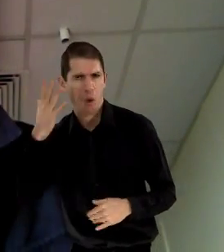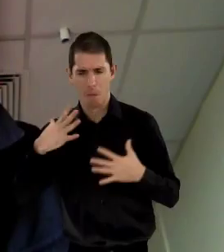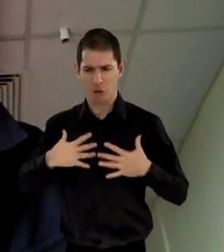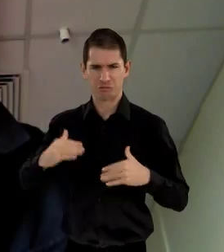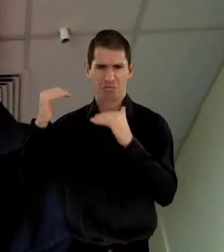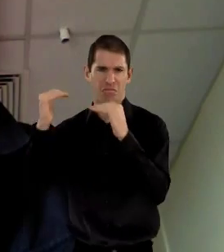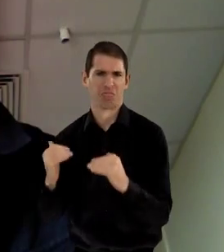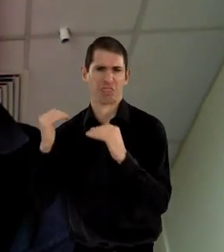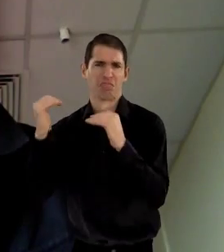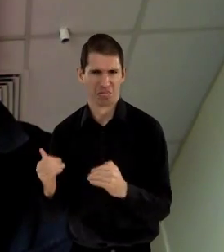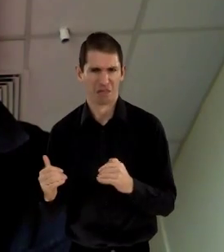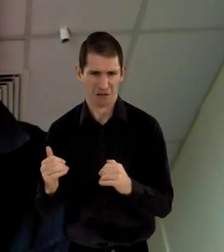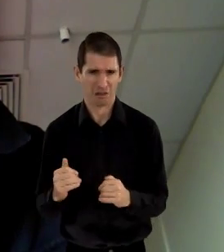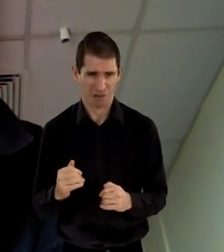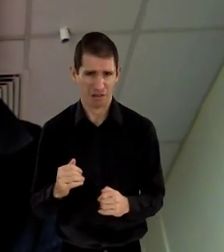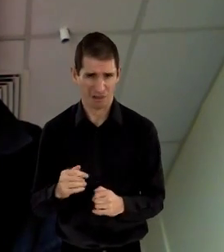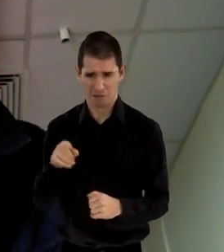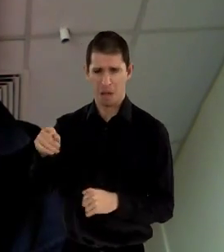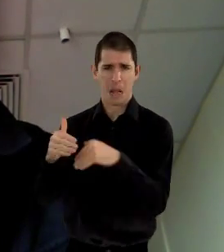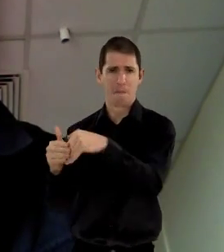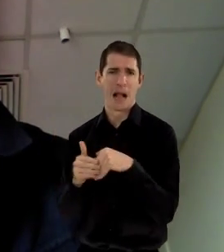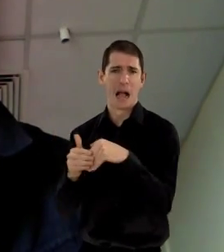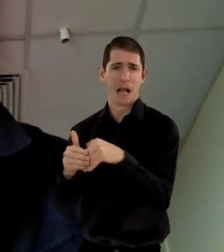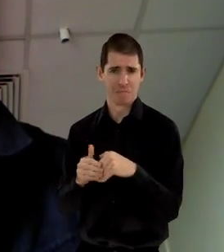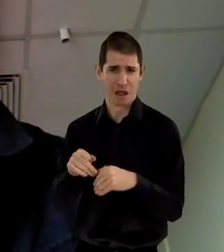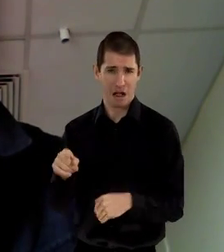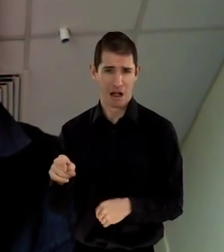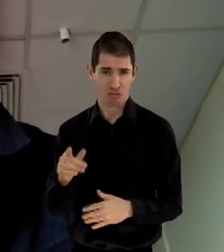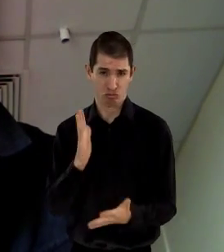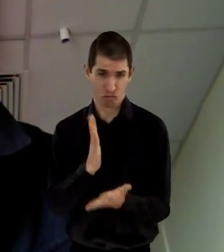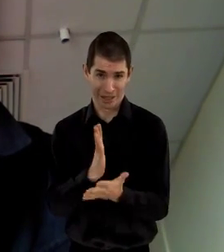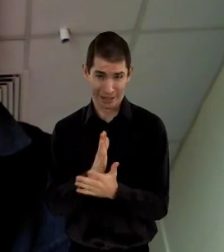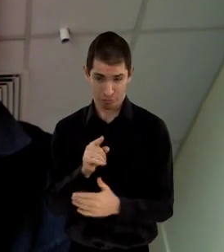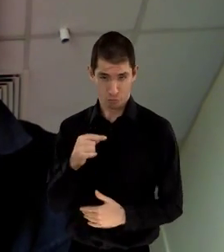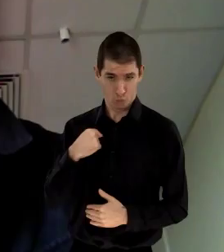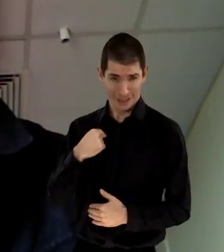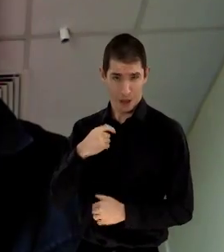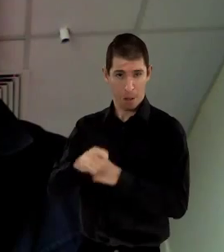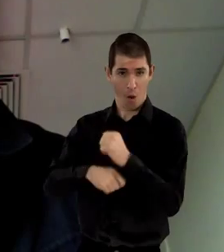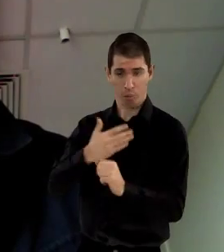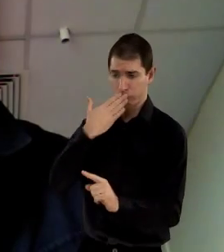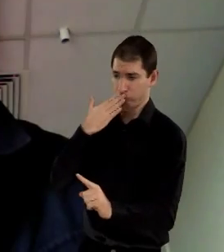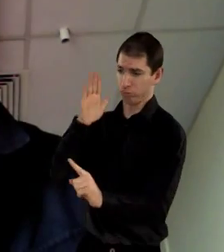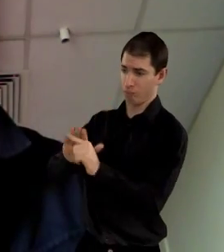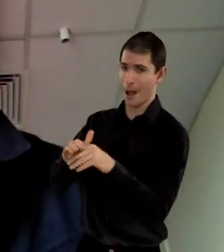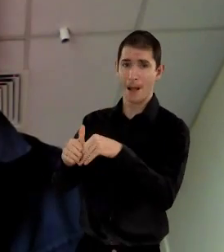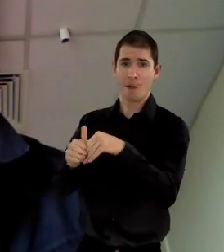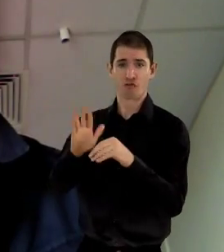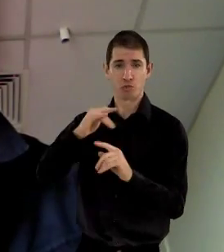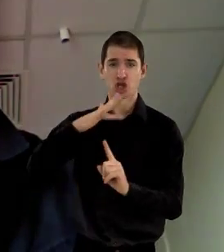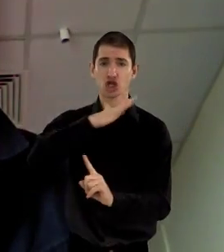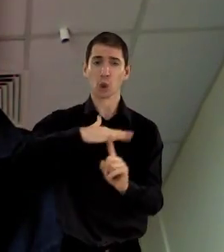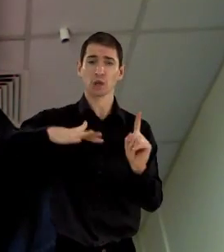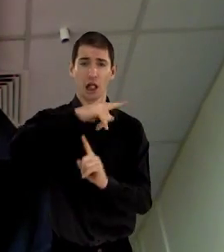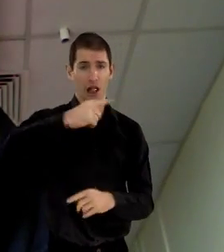inferior and with various sort of biological and intellectual limitations. So what we